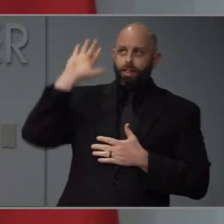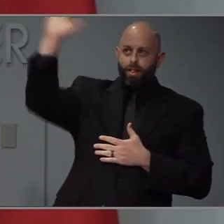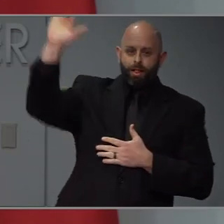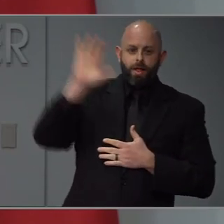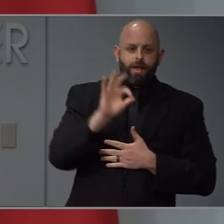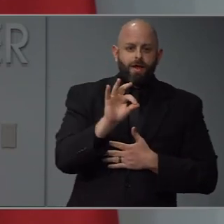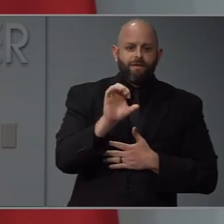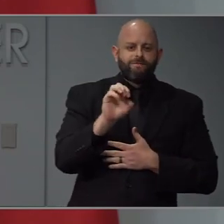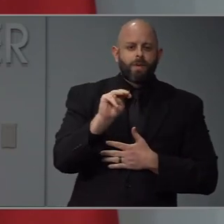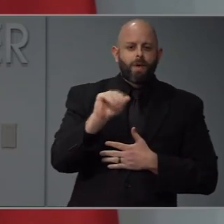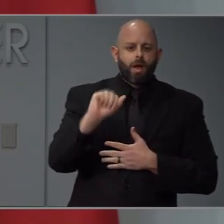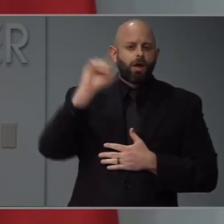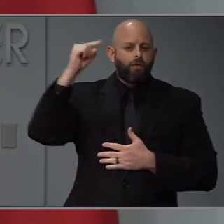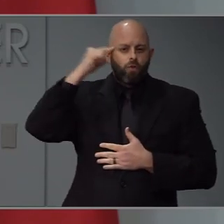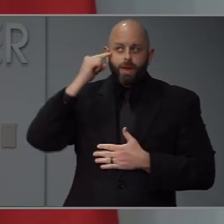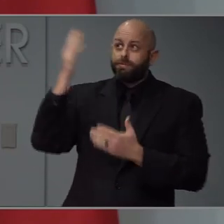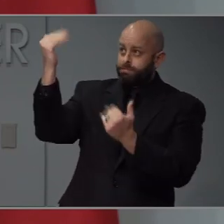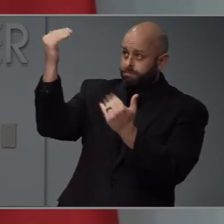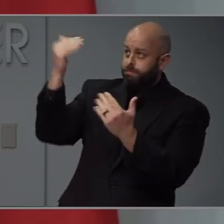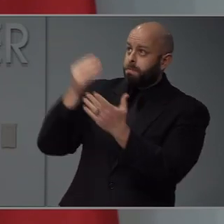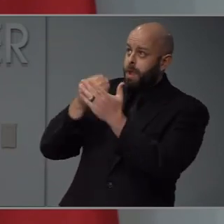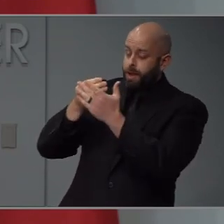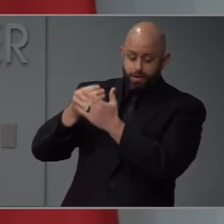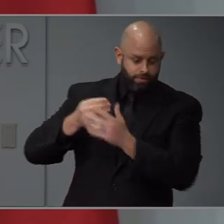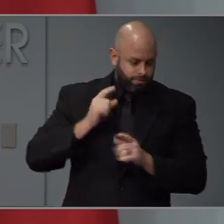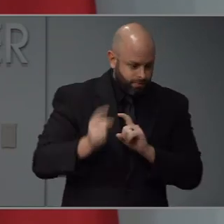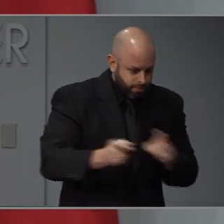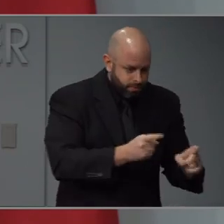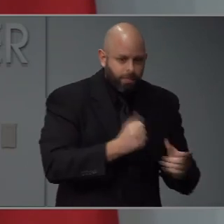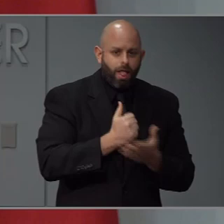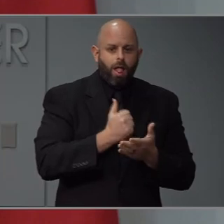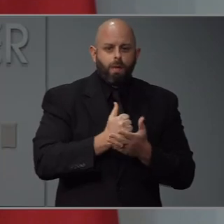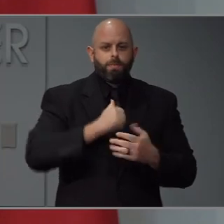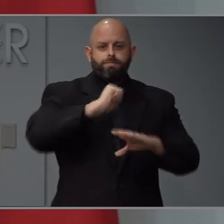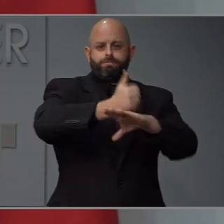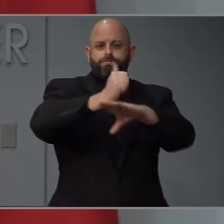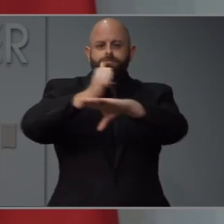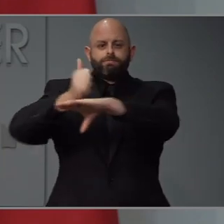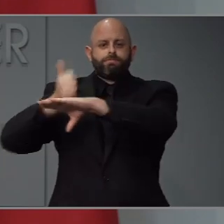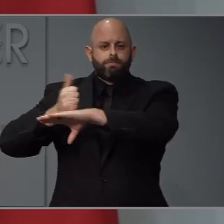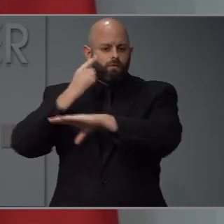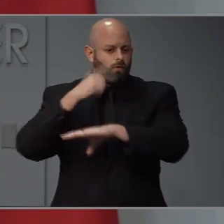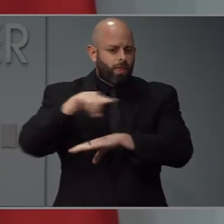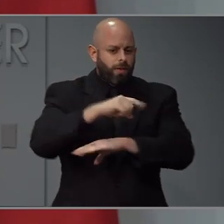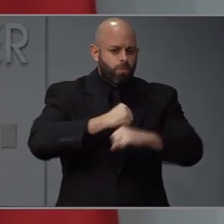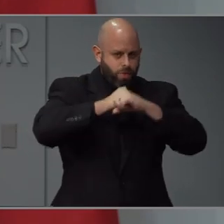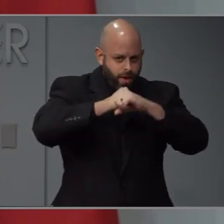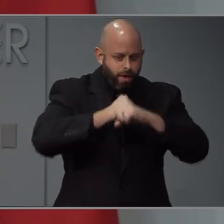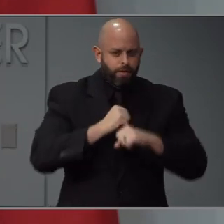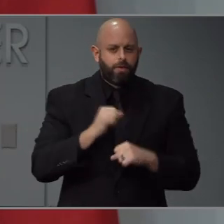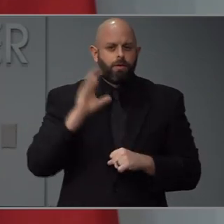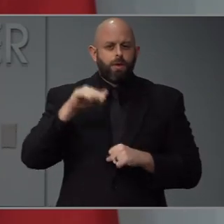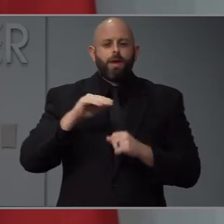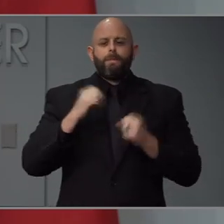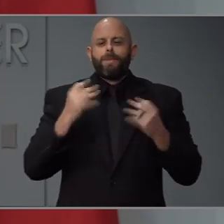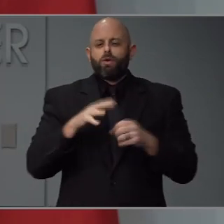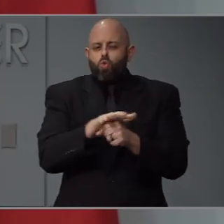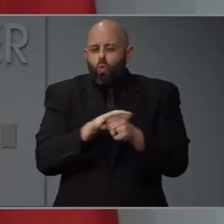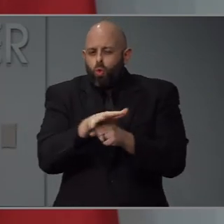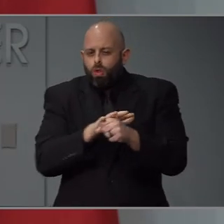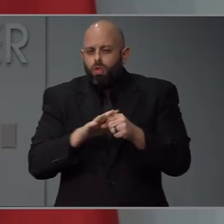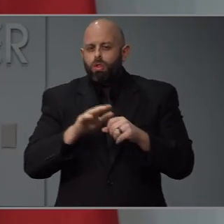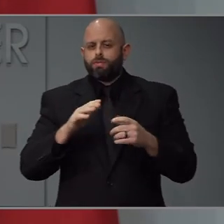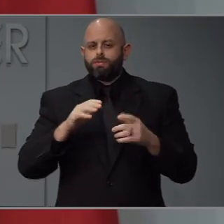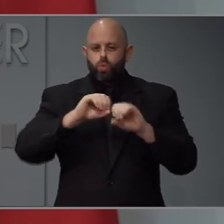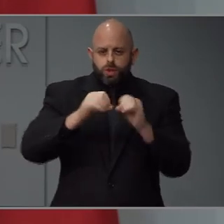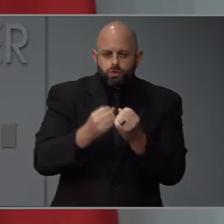partners to get the funding and approvals needed to make that happen. We know there are a lot of community based organizations and others